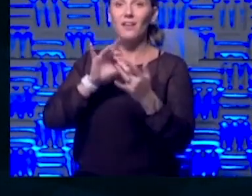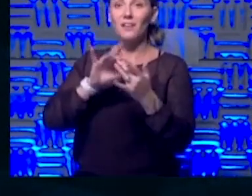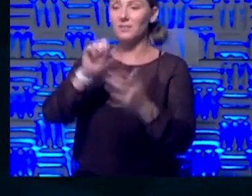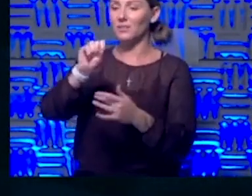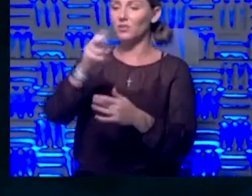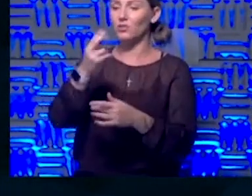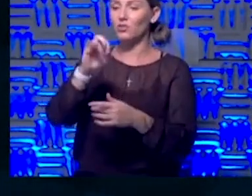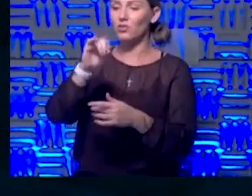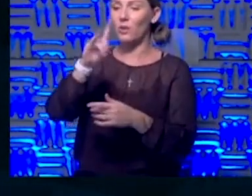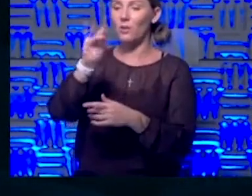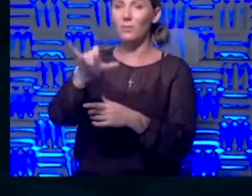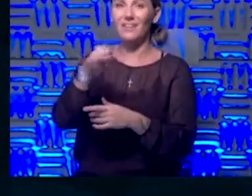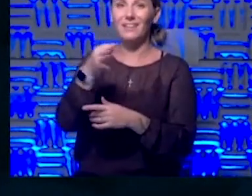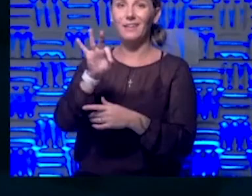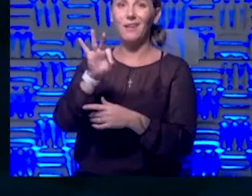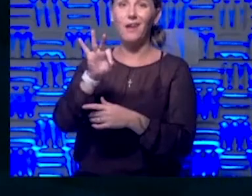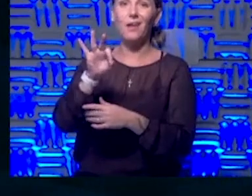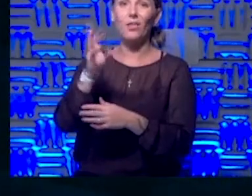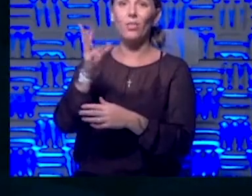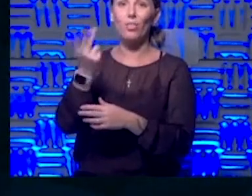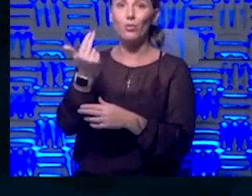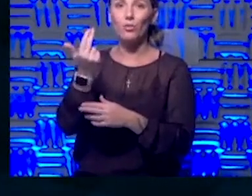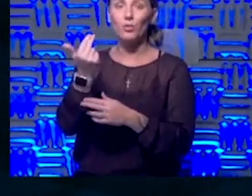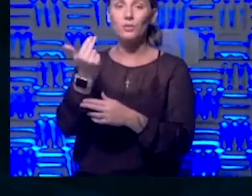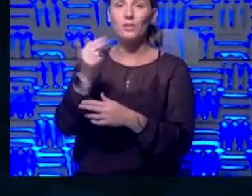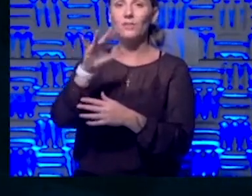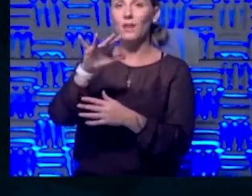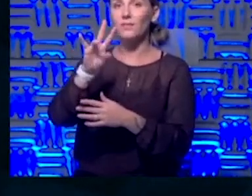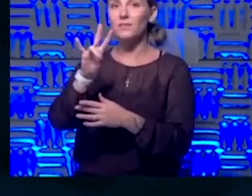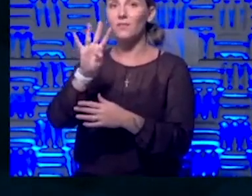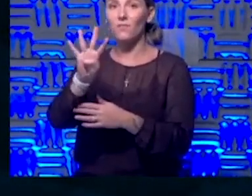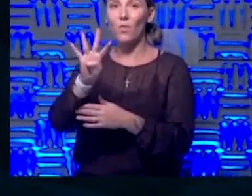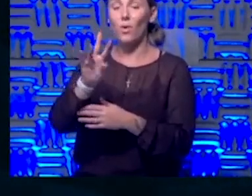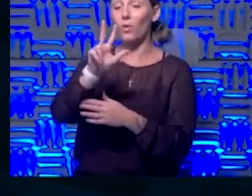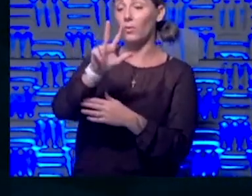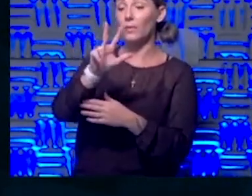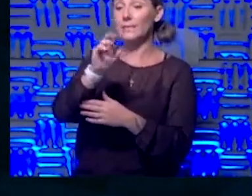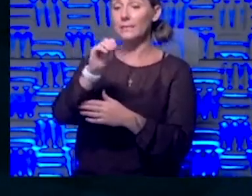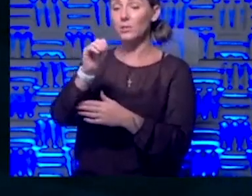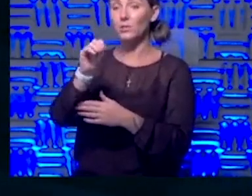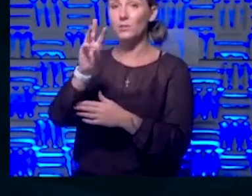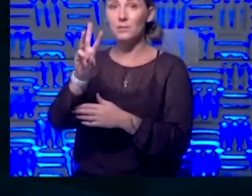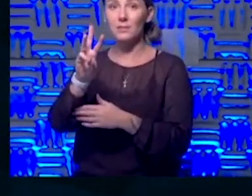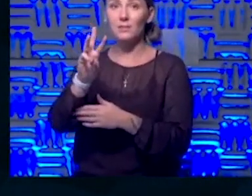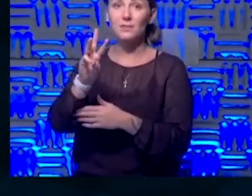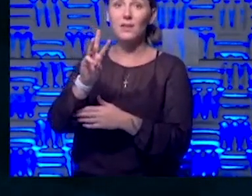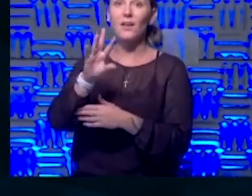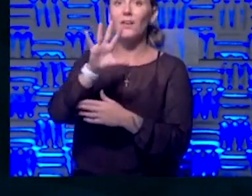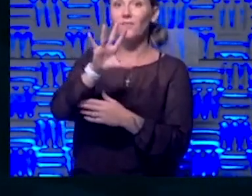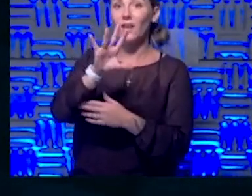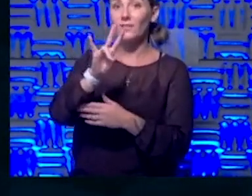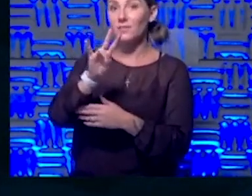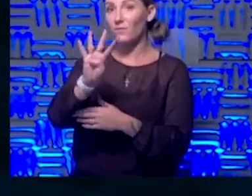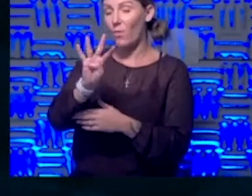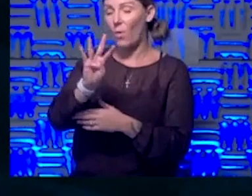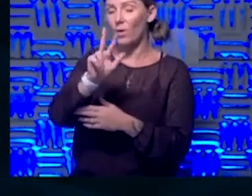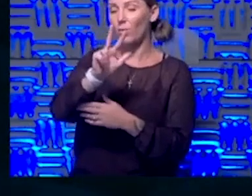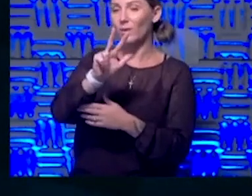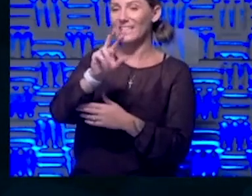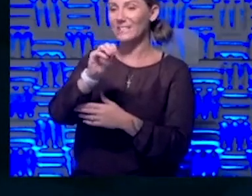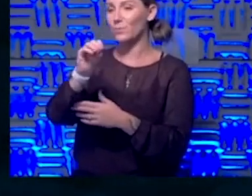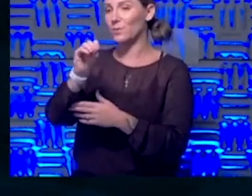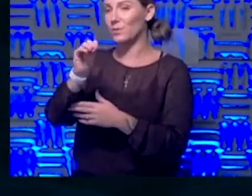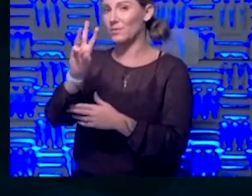574-3006. That's 574-3006.